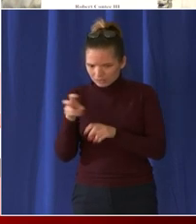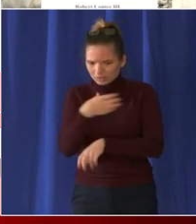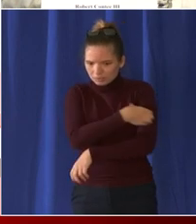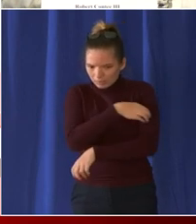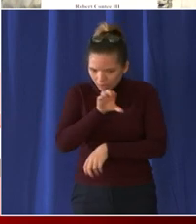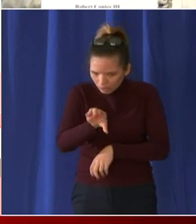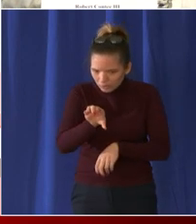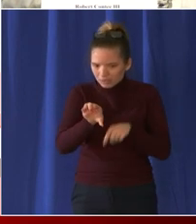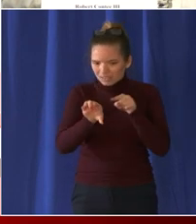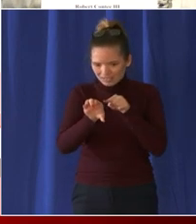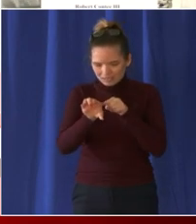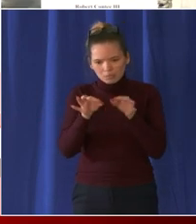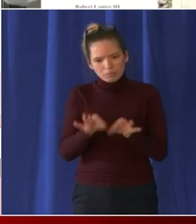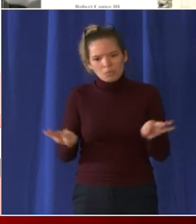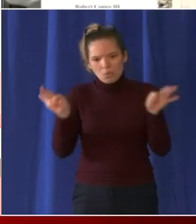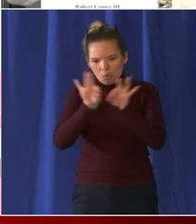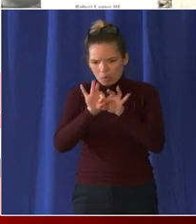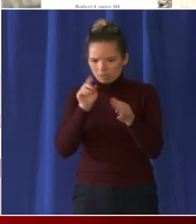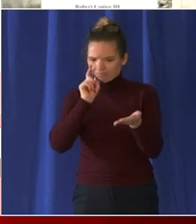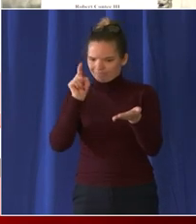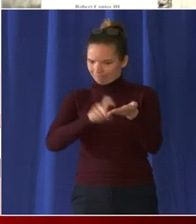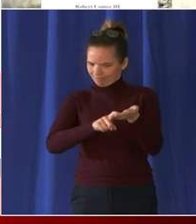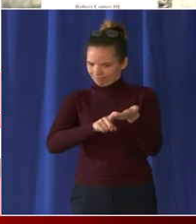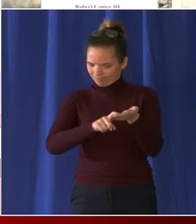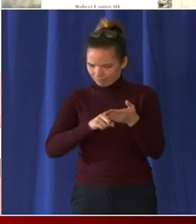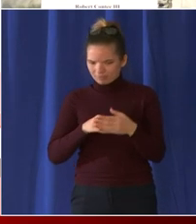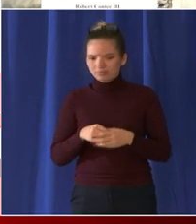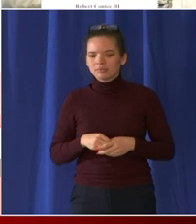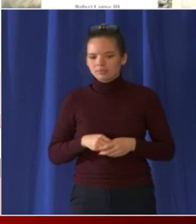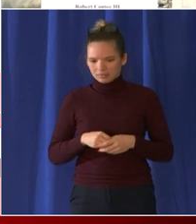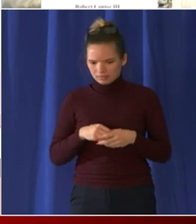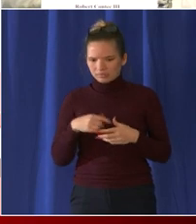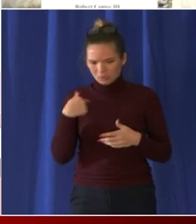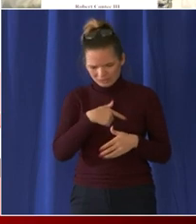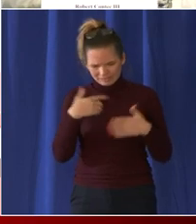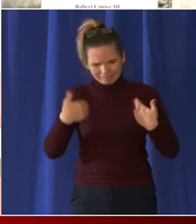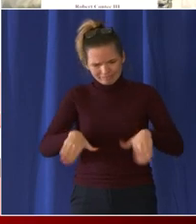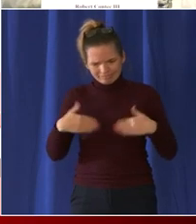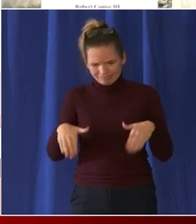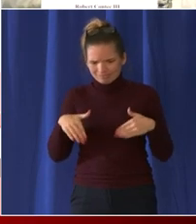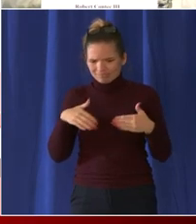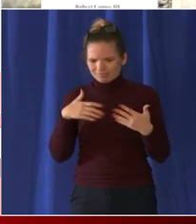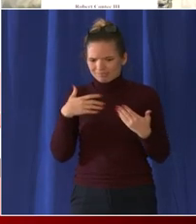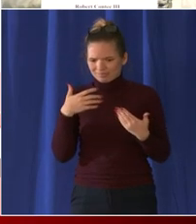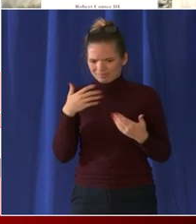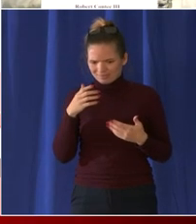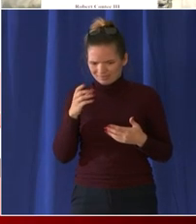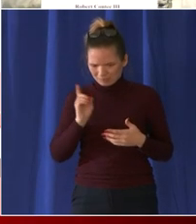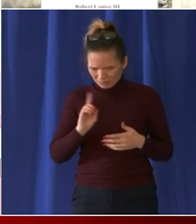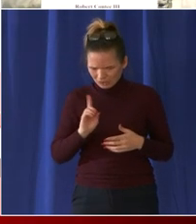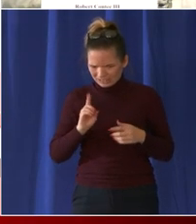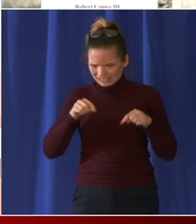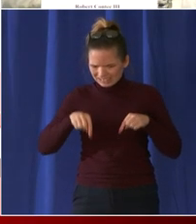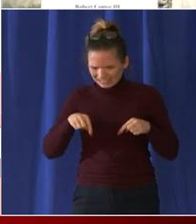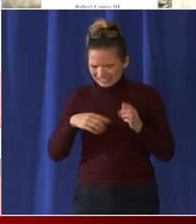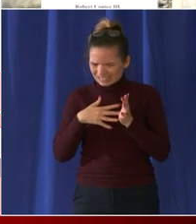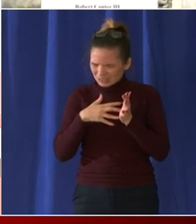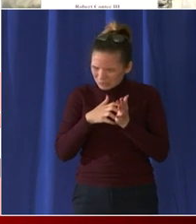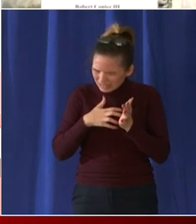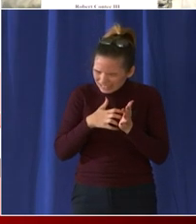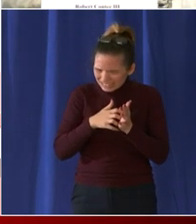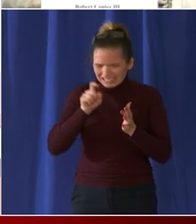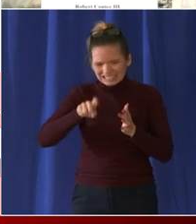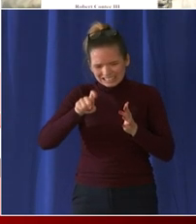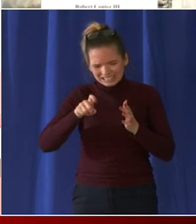recognize uh how how vulnerable uh we can be uh in that space and to make sure that something like this never